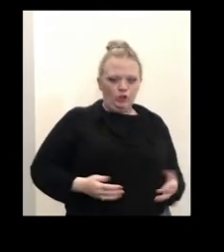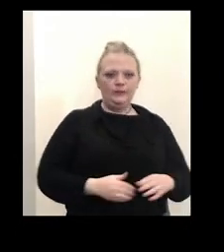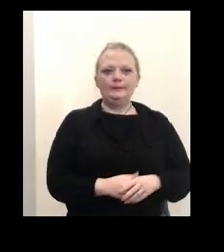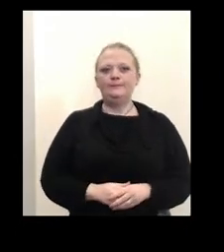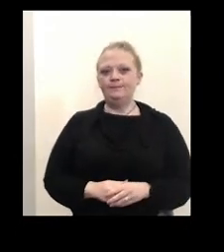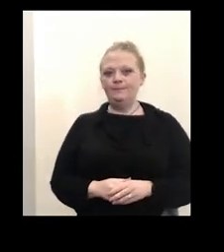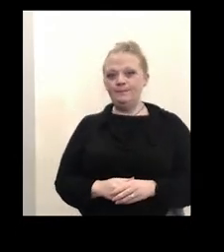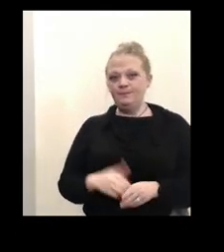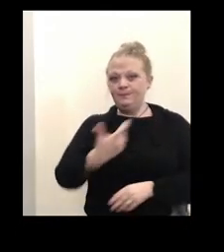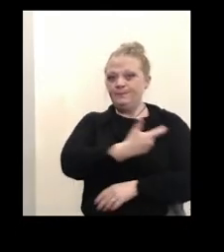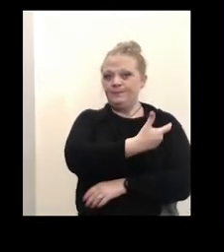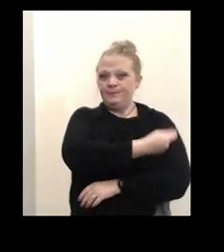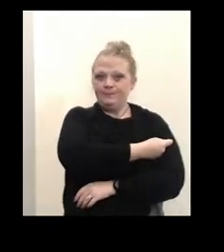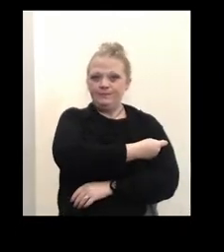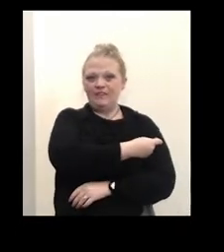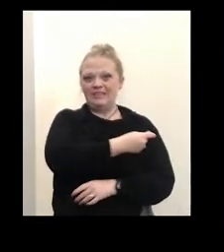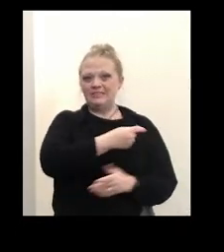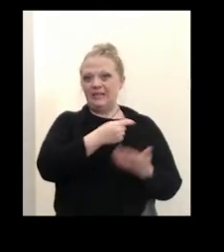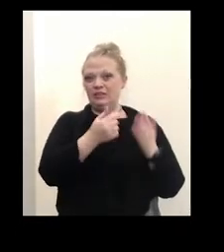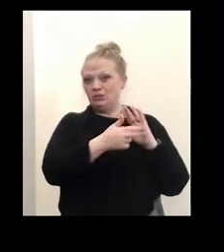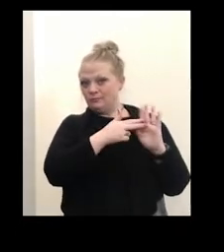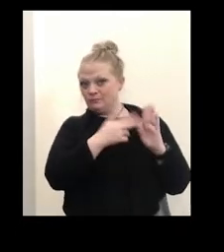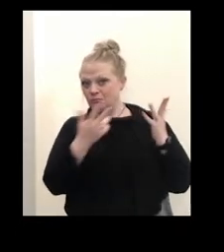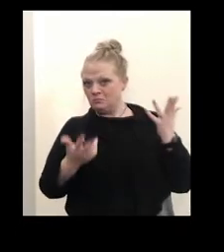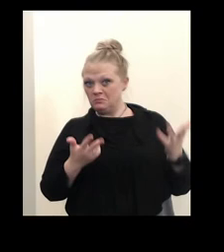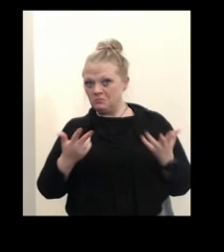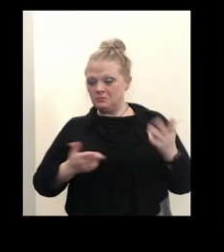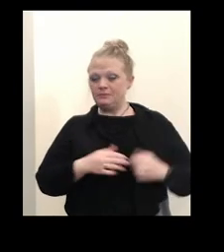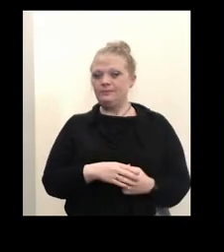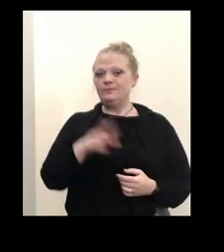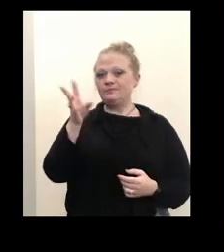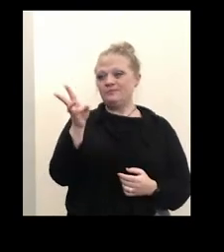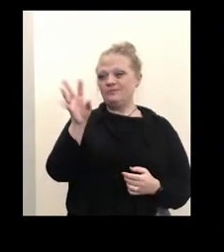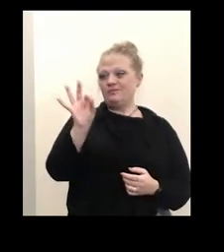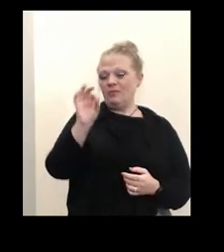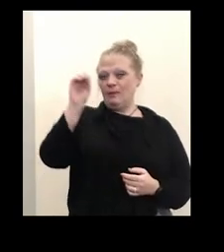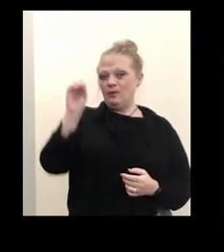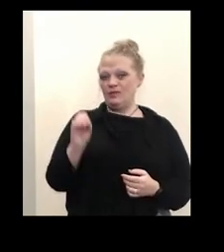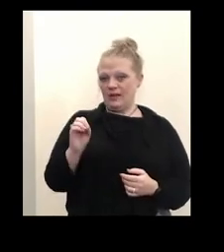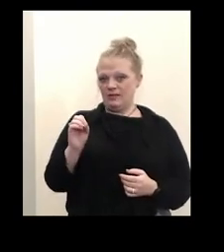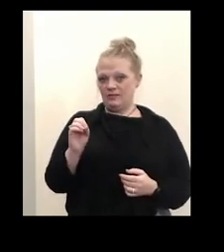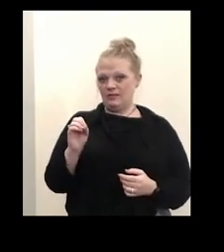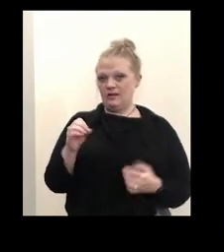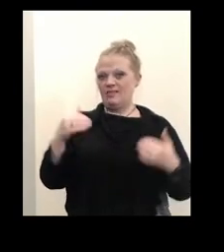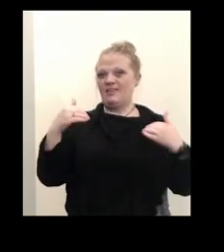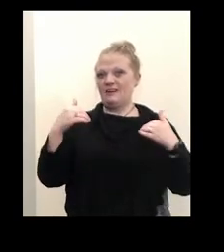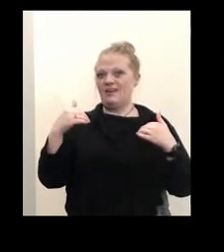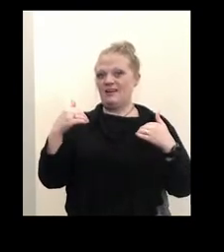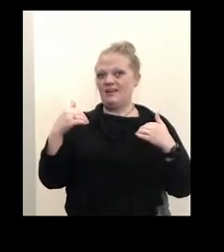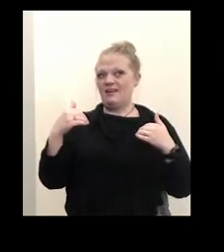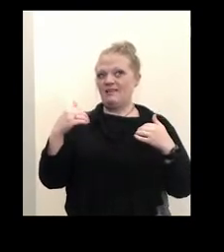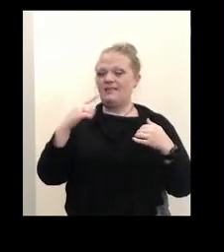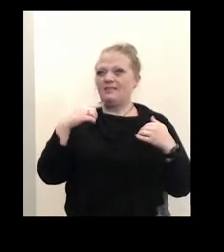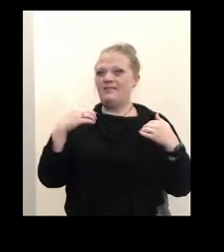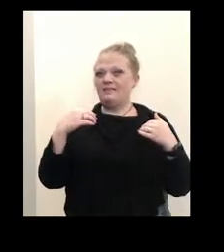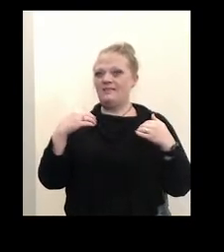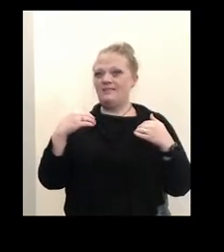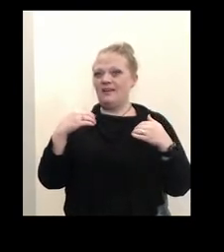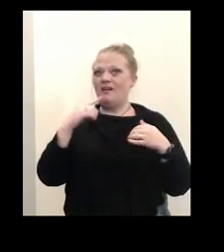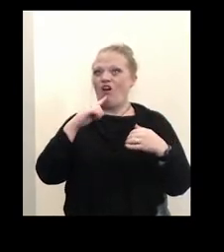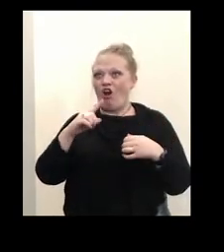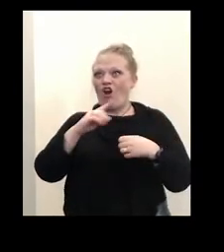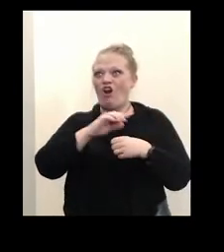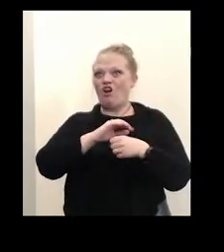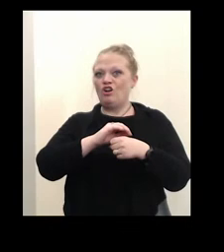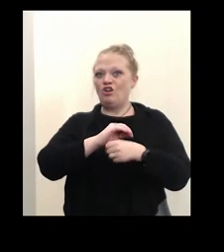status, people ask this all the time. Uh, 69% of those that are COVID-19 patients in Erie County hospitals were not fully